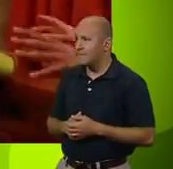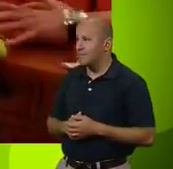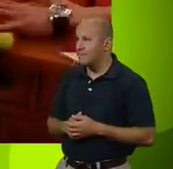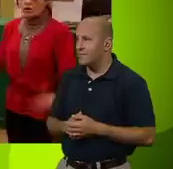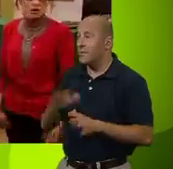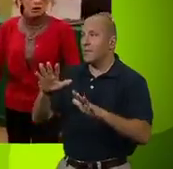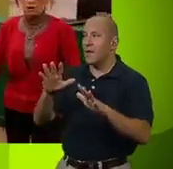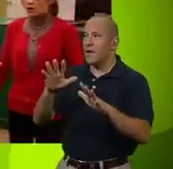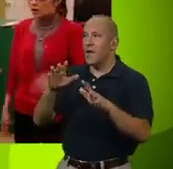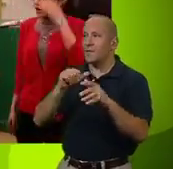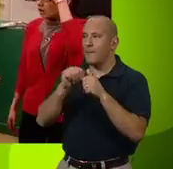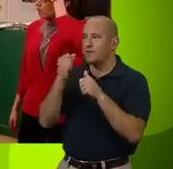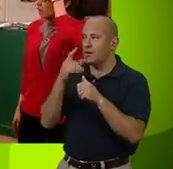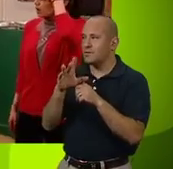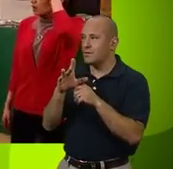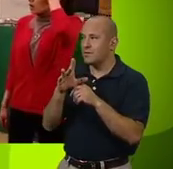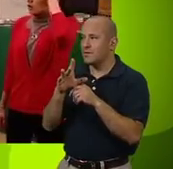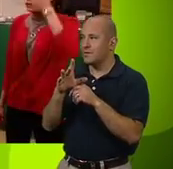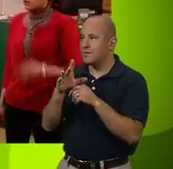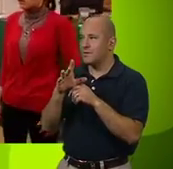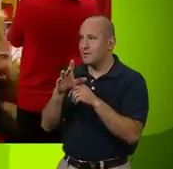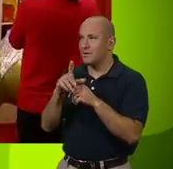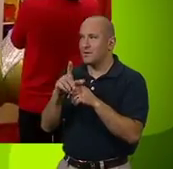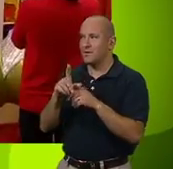Wait, wait, wait, wait, wait! I've got a better idea.